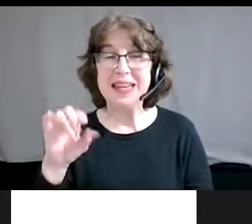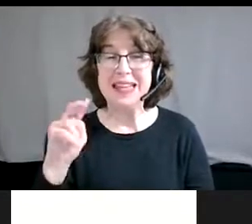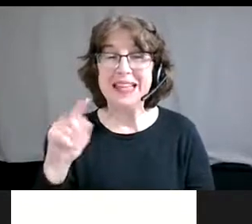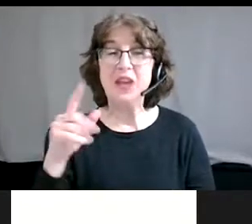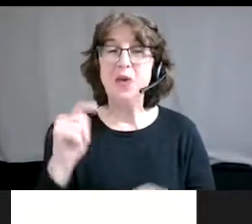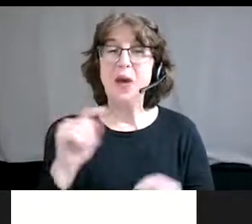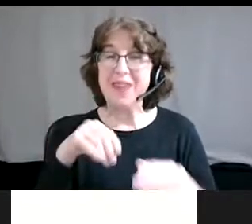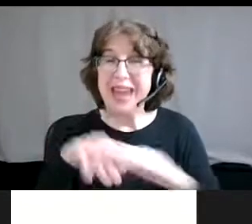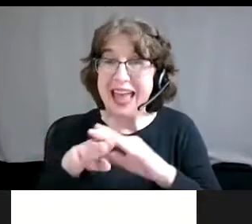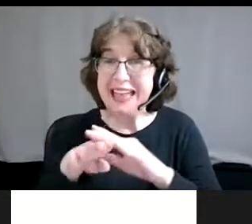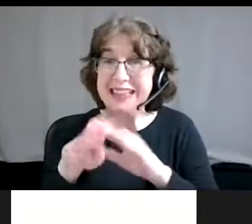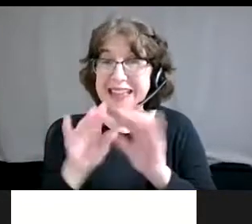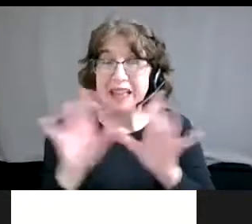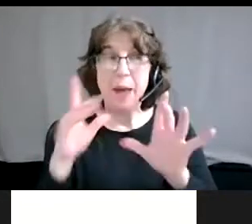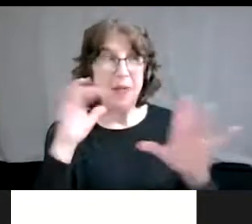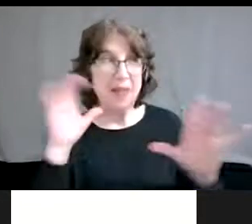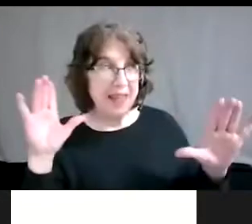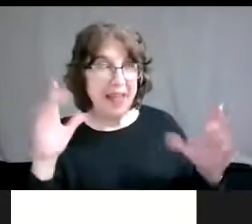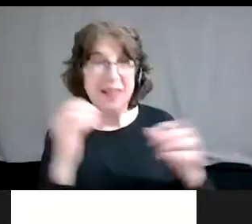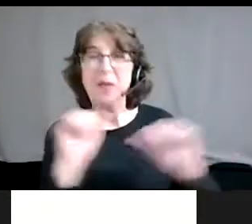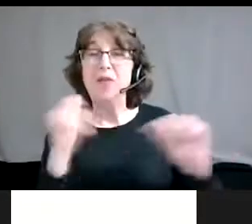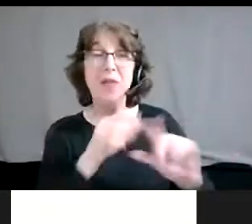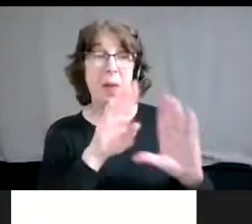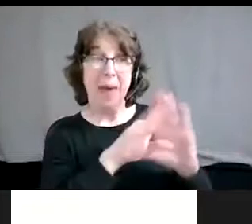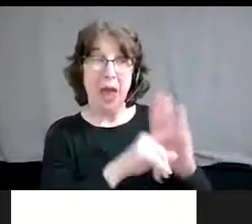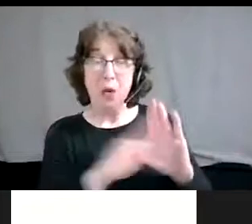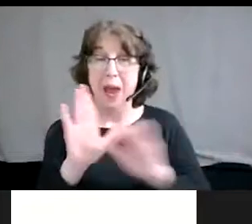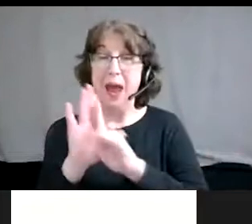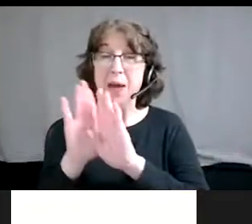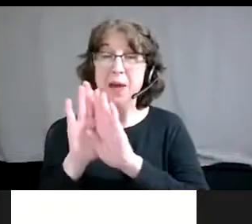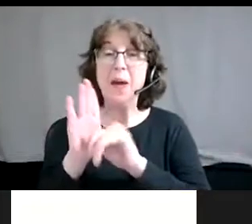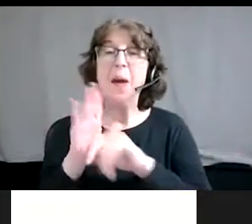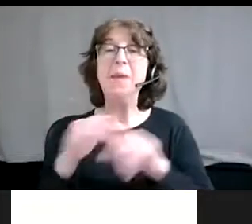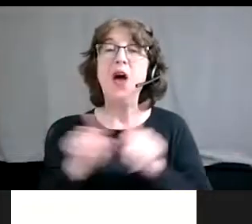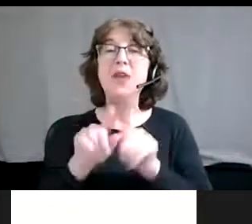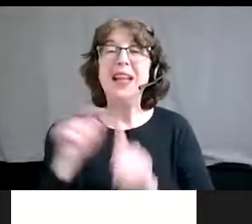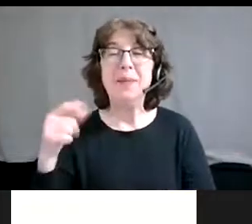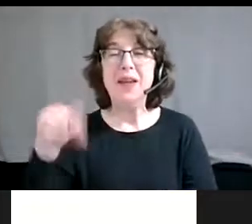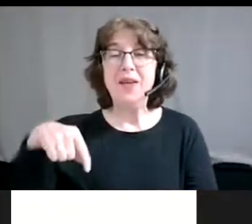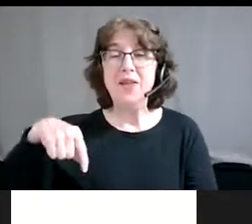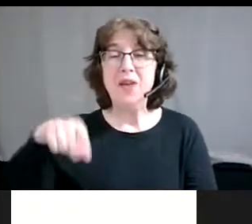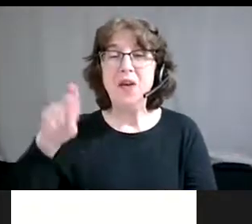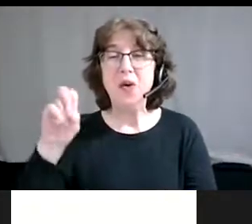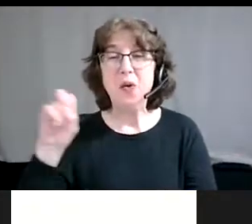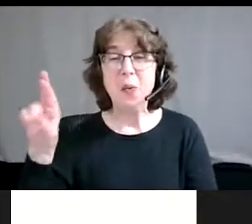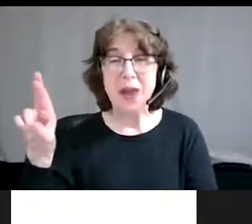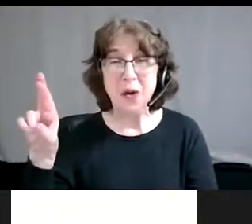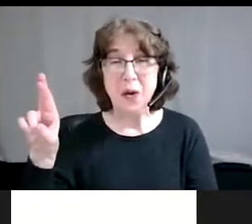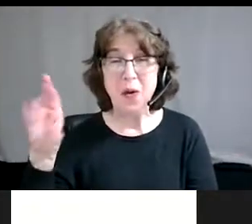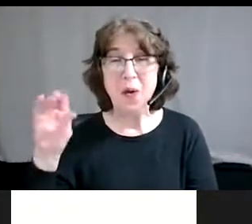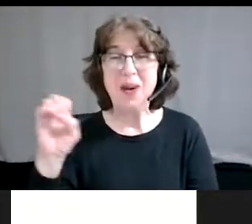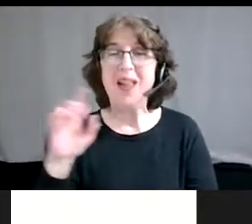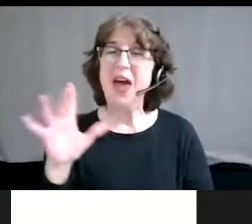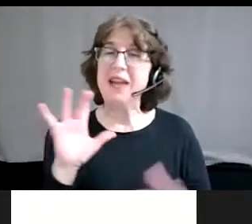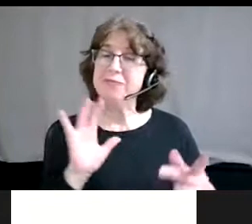based on their backgrounds. But there's also a lot of queer clothing. There's a lot of intimacy and affection that is